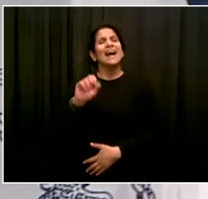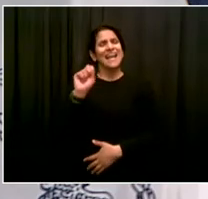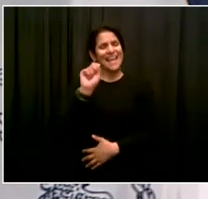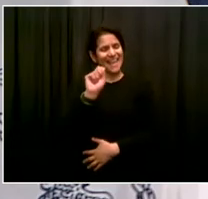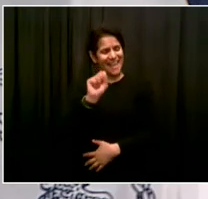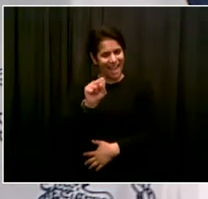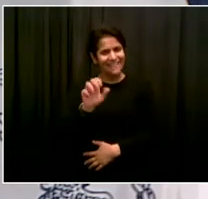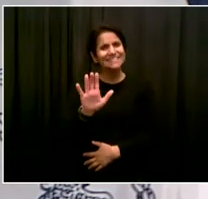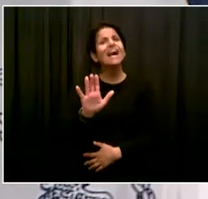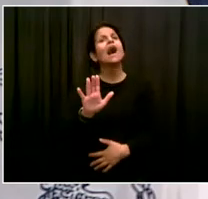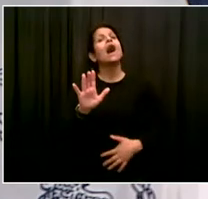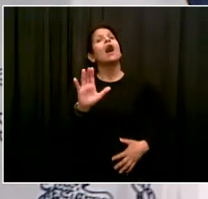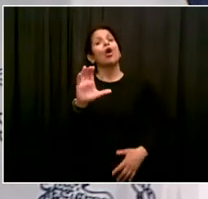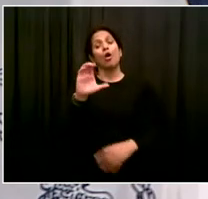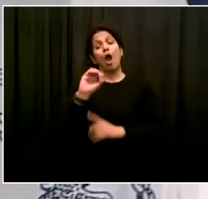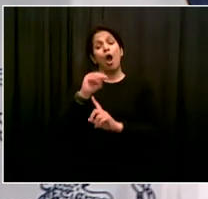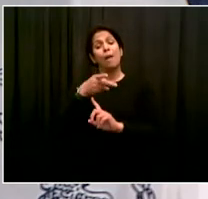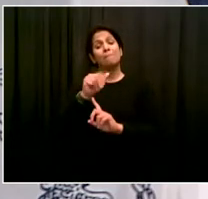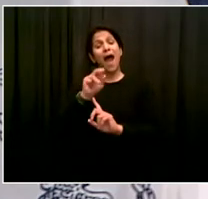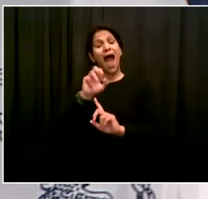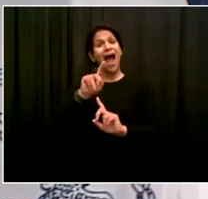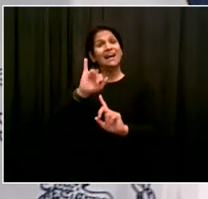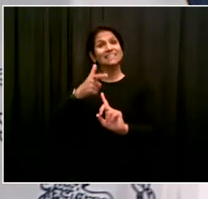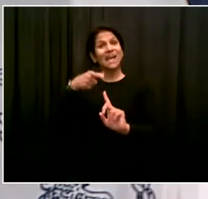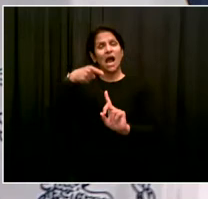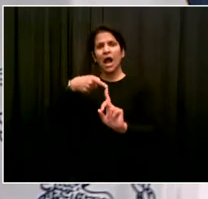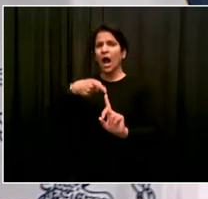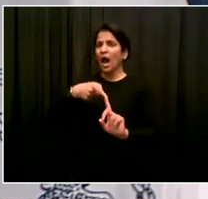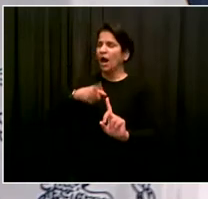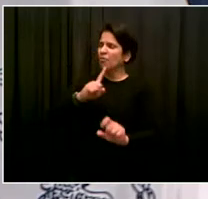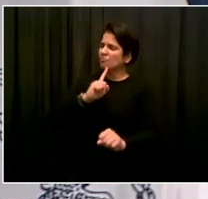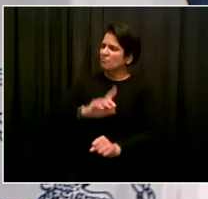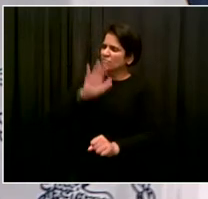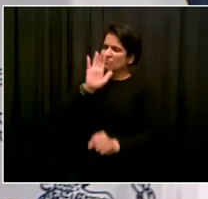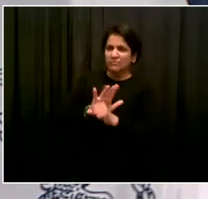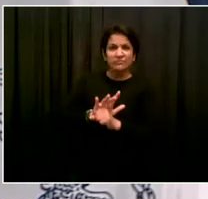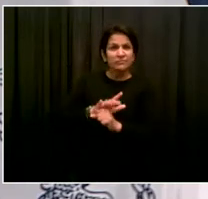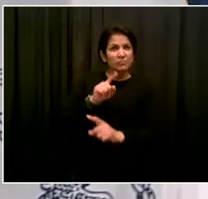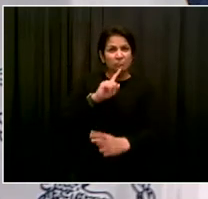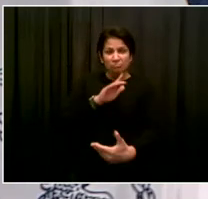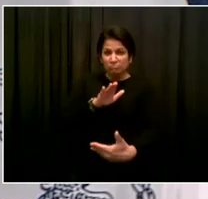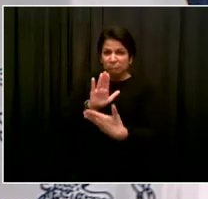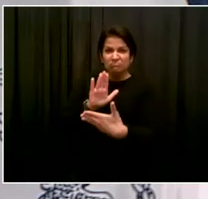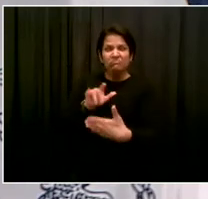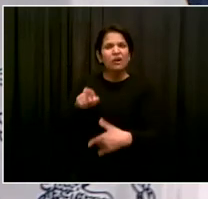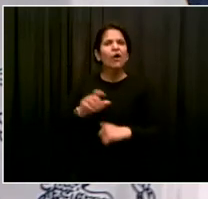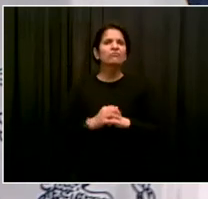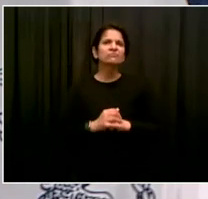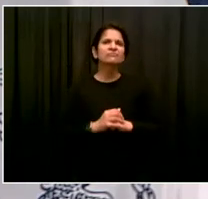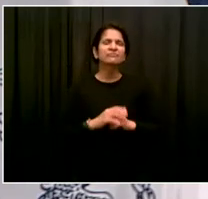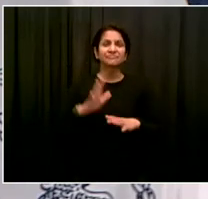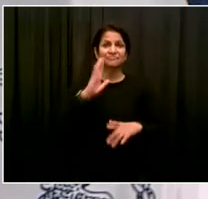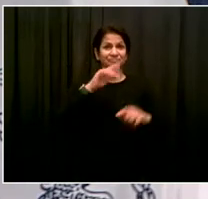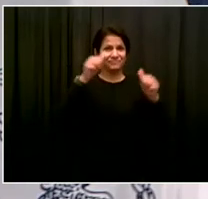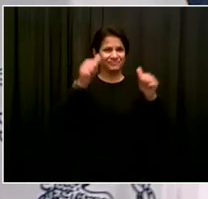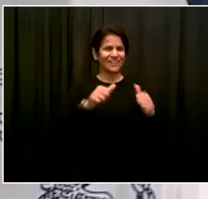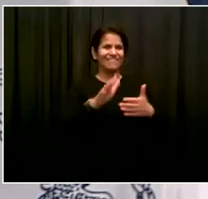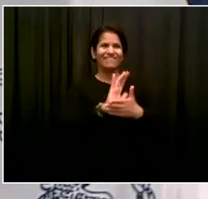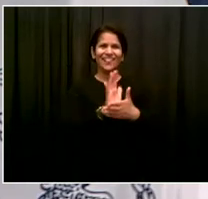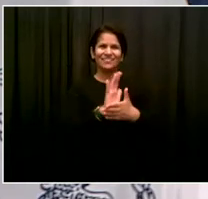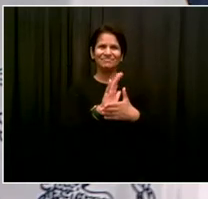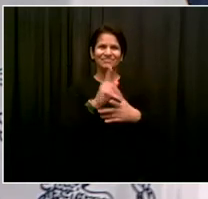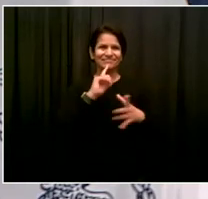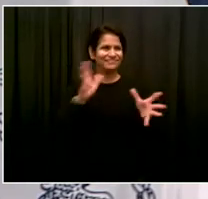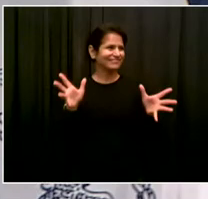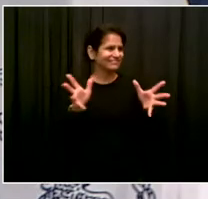put up a video later on to show you what we did back at the beginning of the administration to encourage people to compost. Me and my family did a video, which I